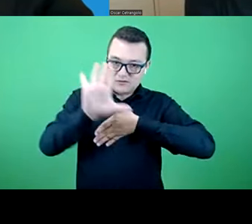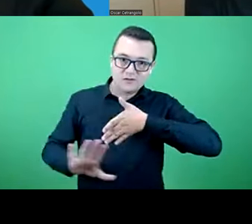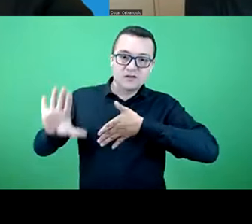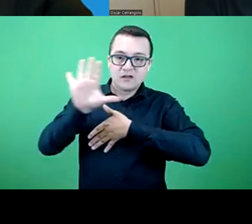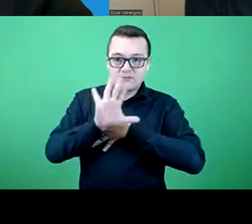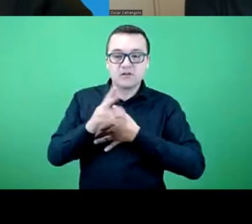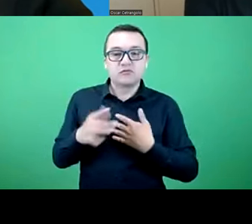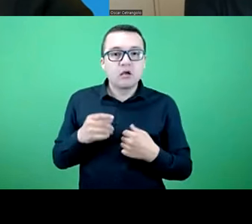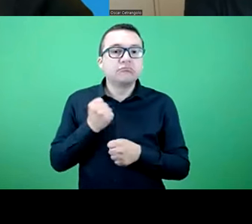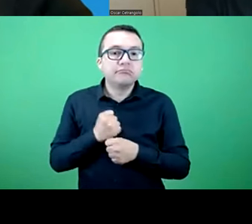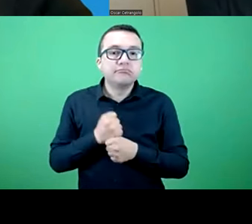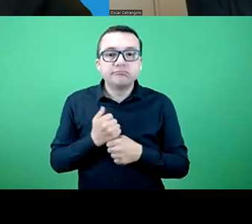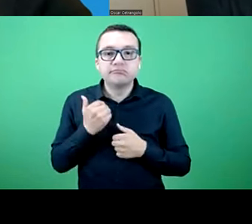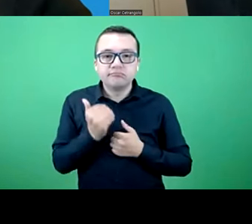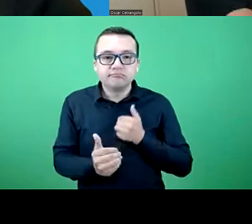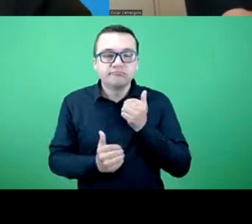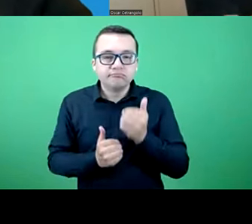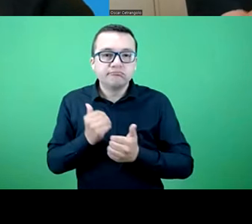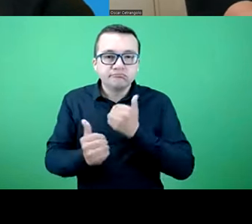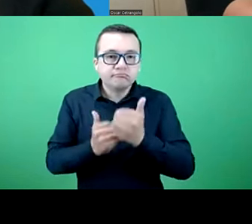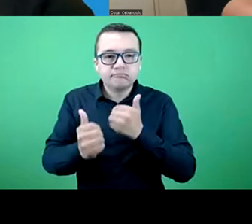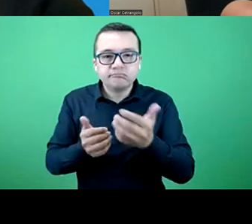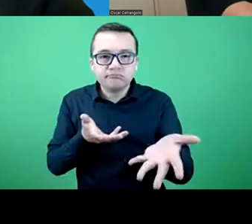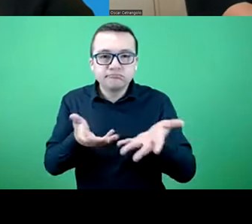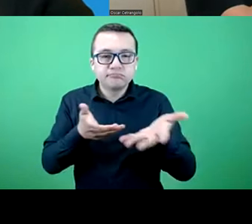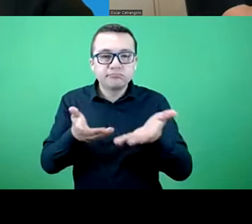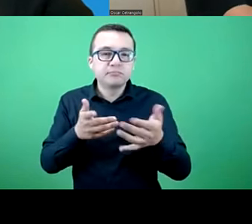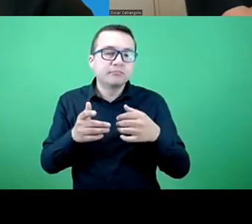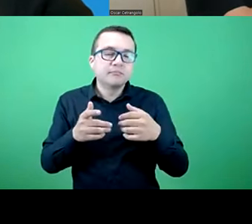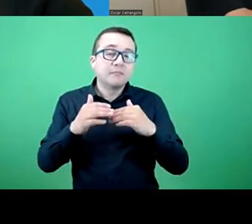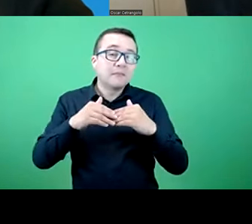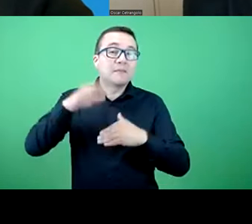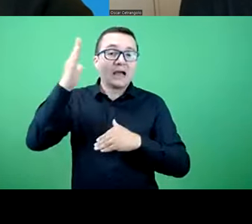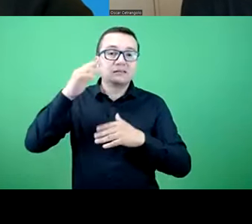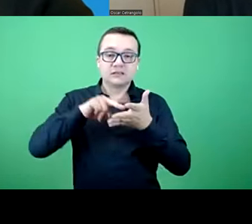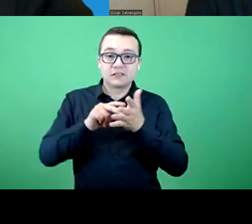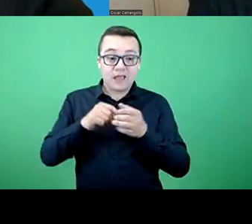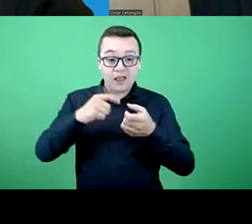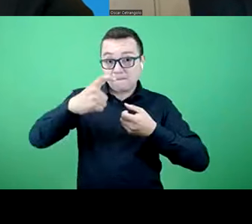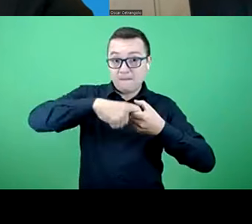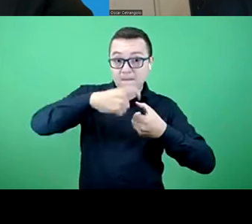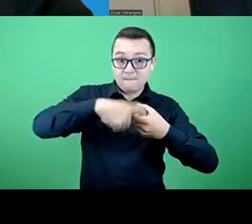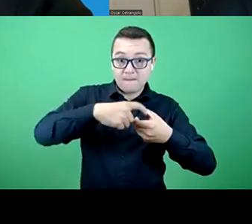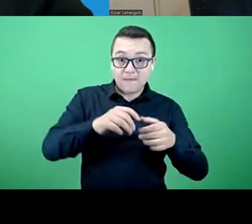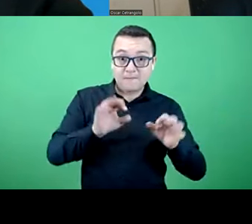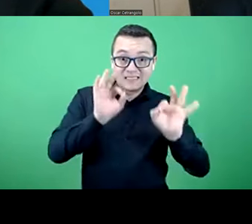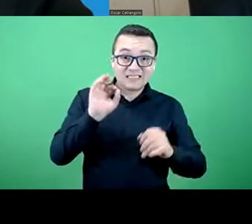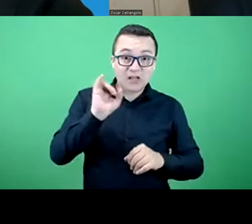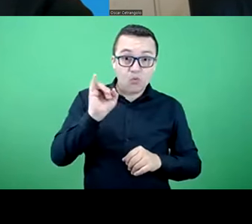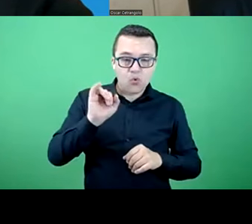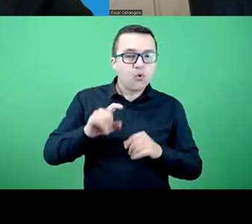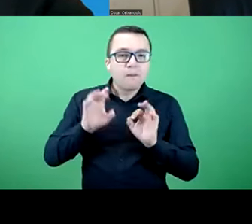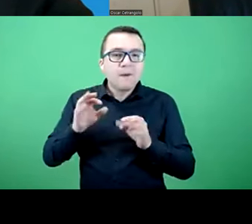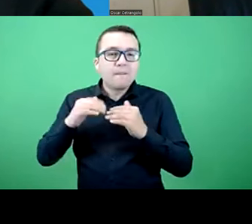that comprises the several lines of work that are particularly related to service supplied, not